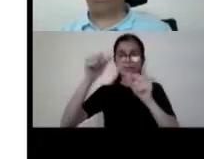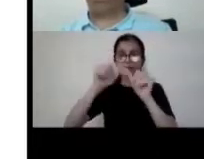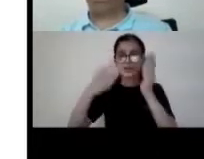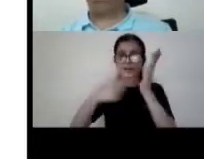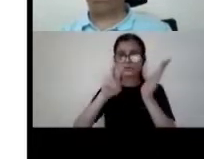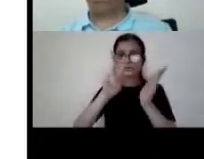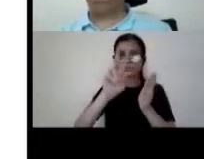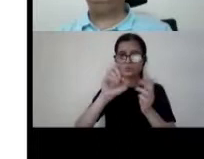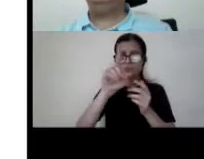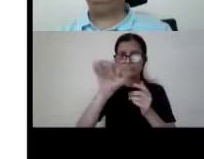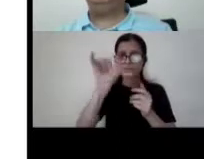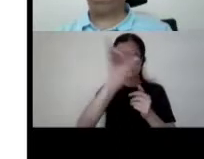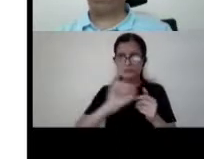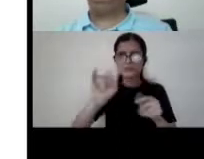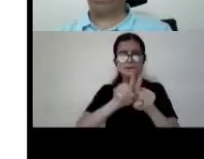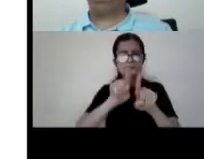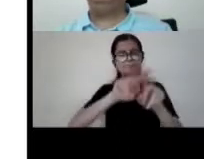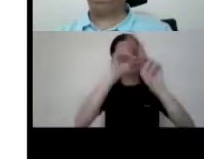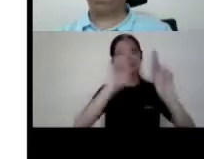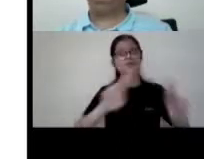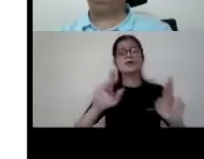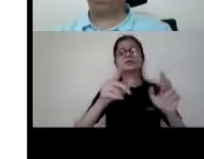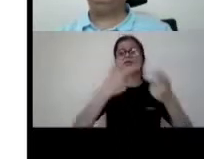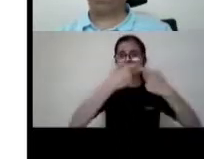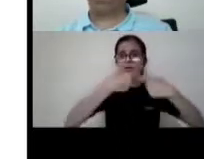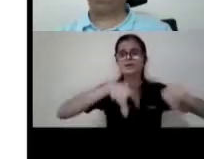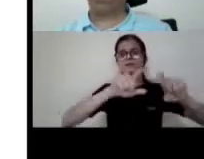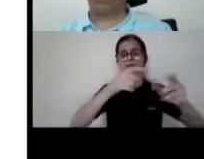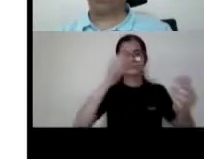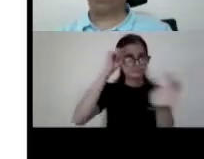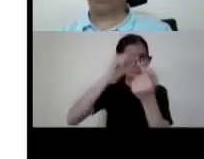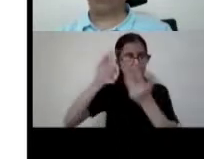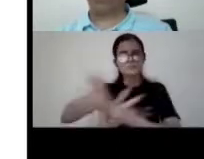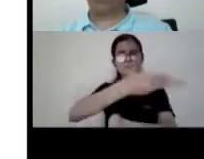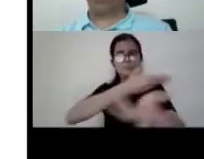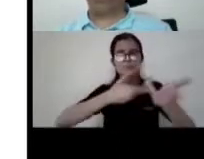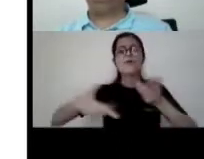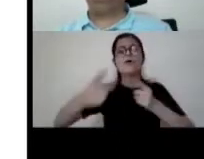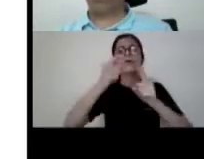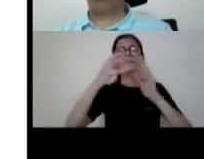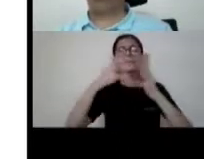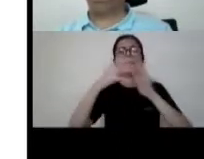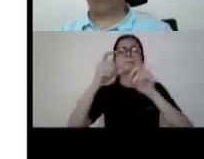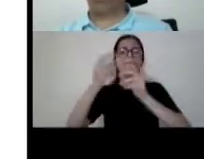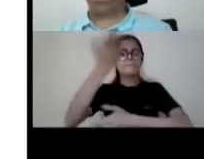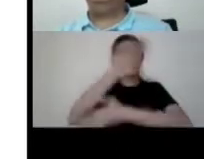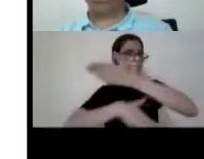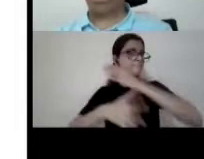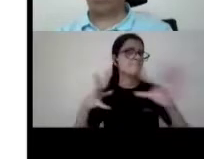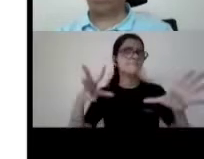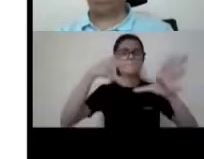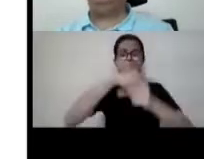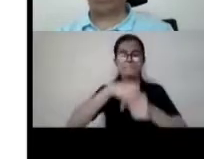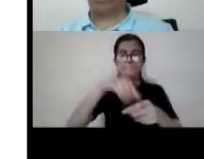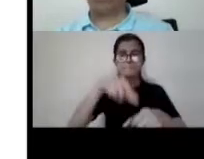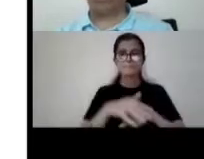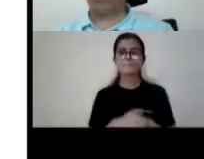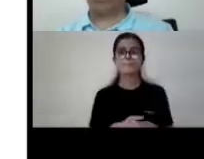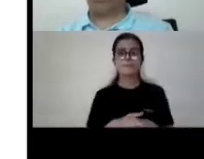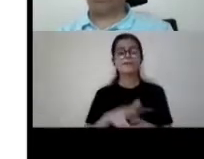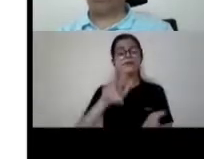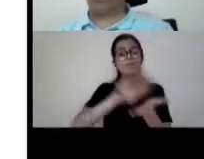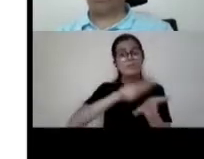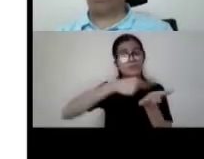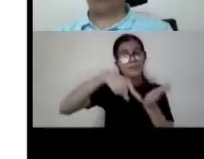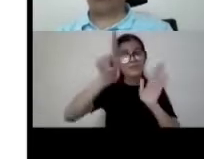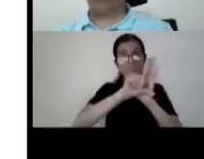international uh convention for persons rights or persons with disabilities but yes i mean the compliance of the copyright law